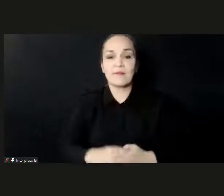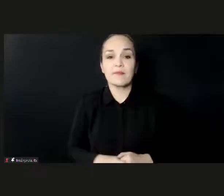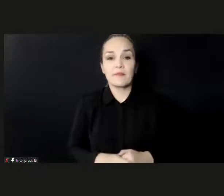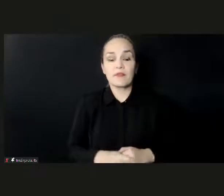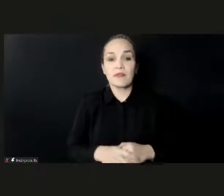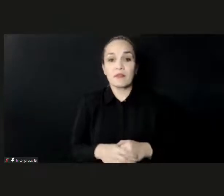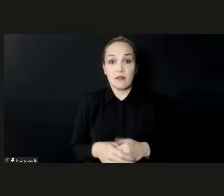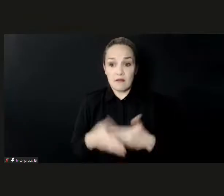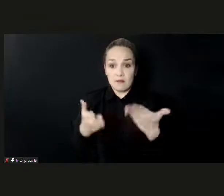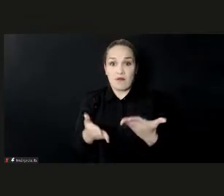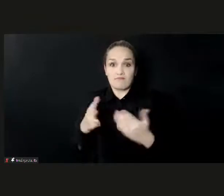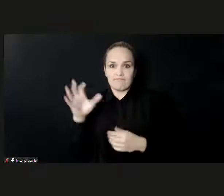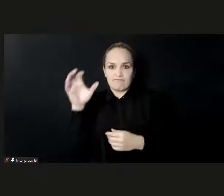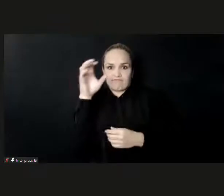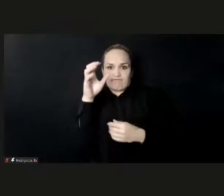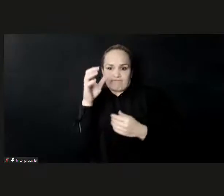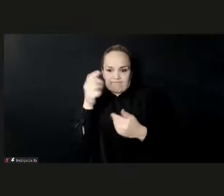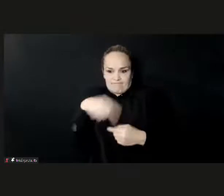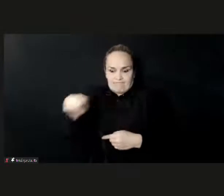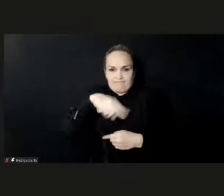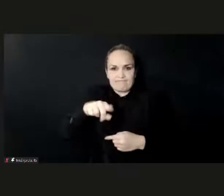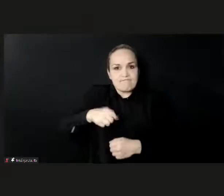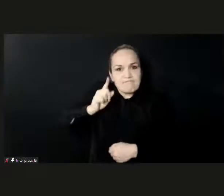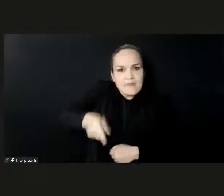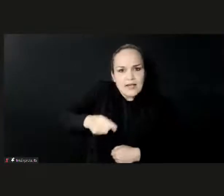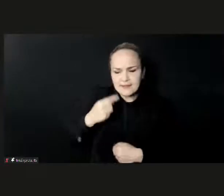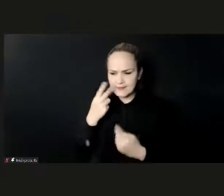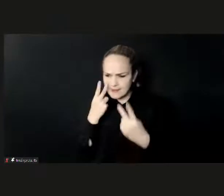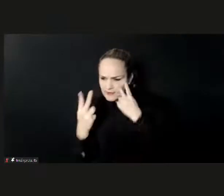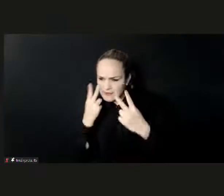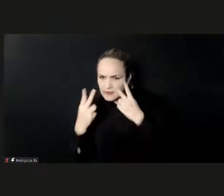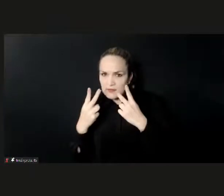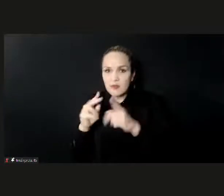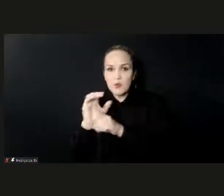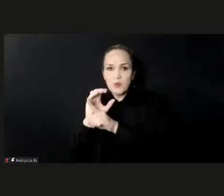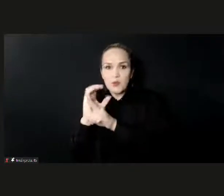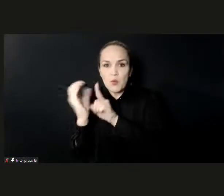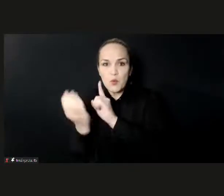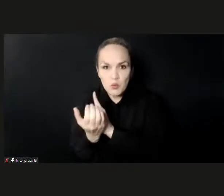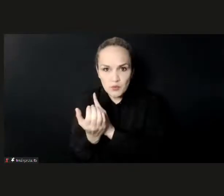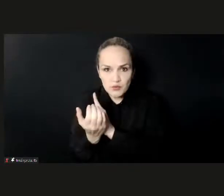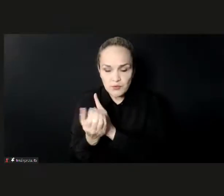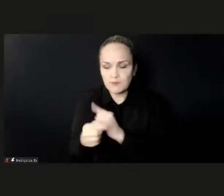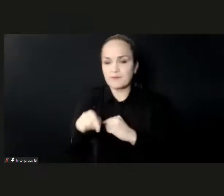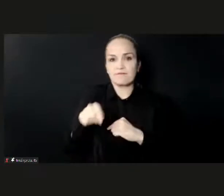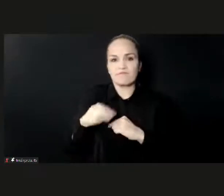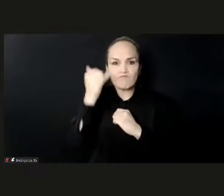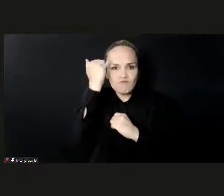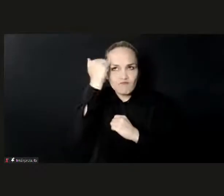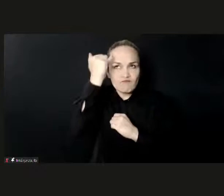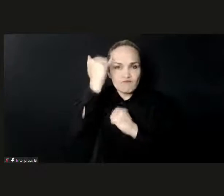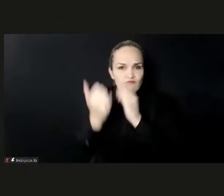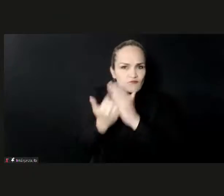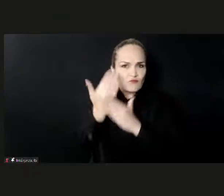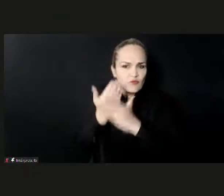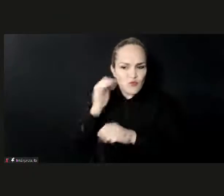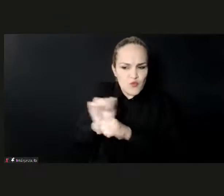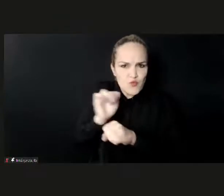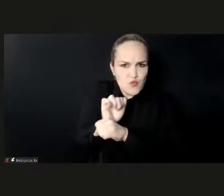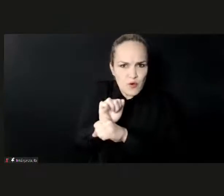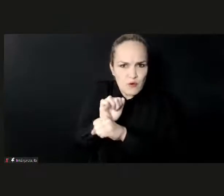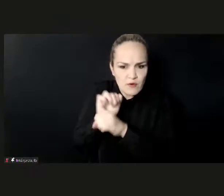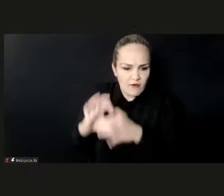transformation, and entrepreneurship. Partnerships and collaborative approaches are necessary to dissent.